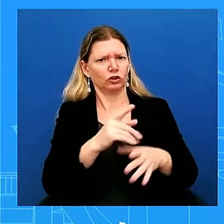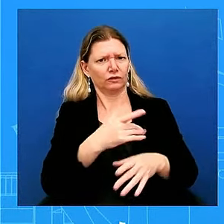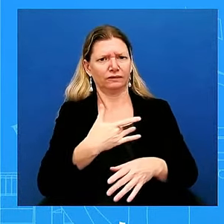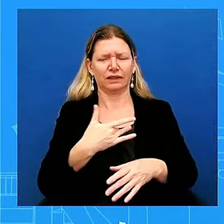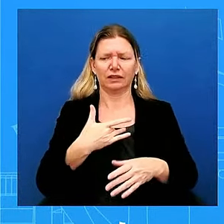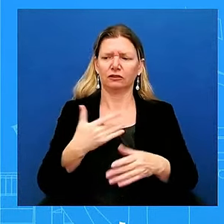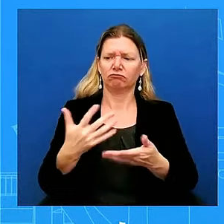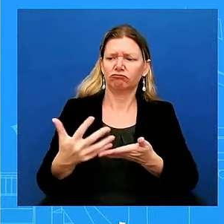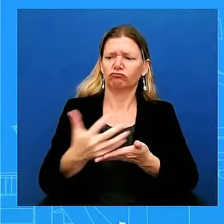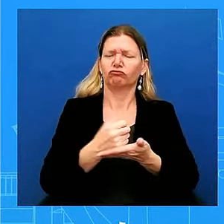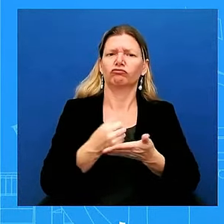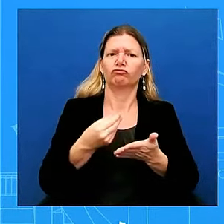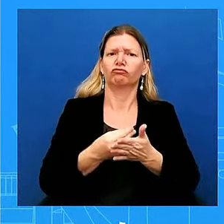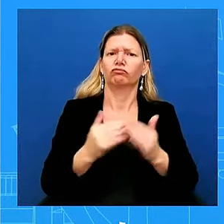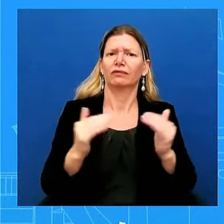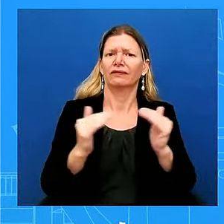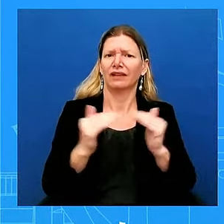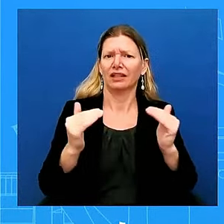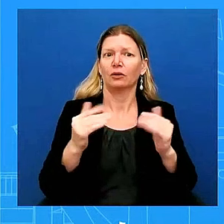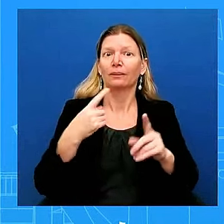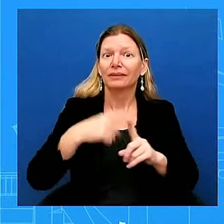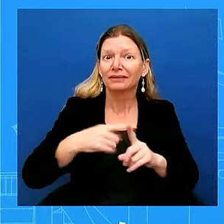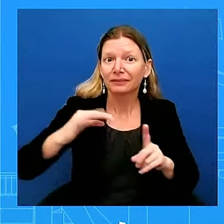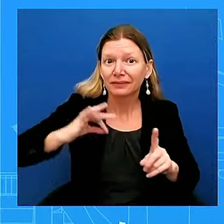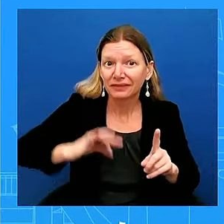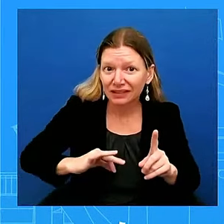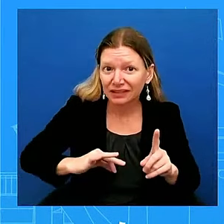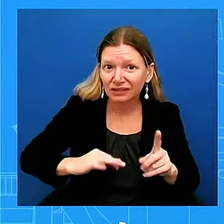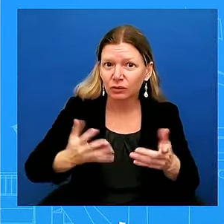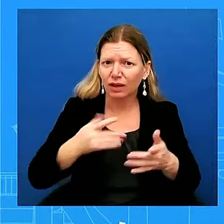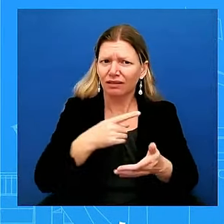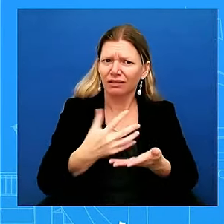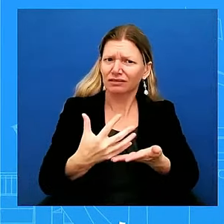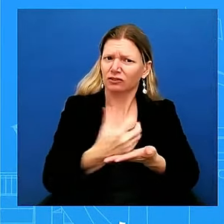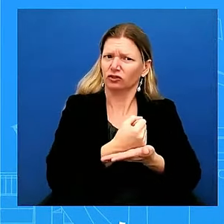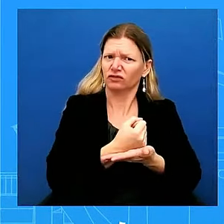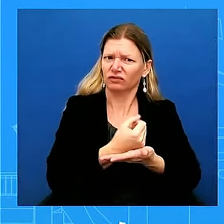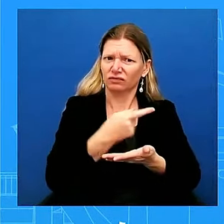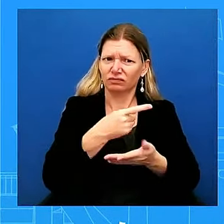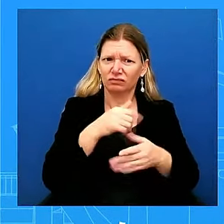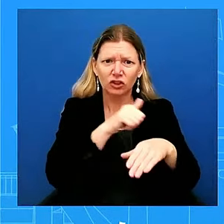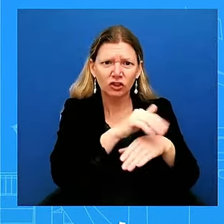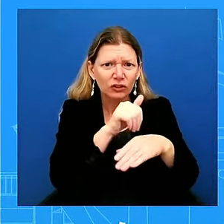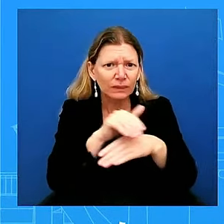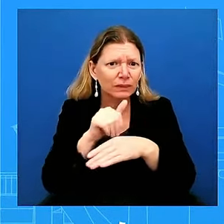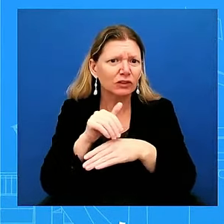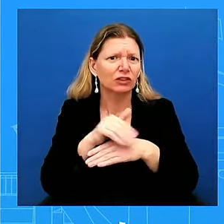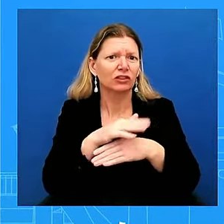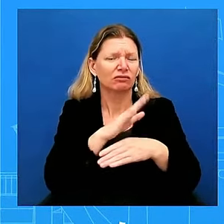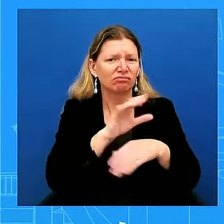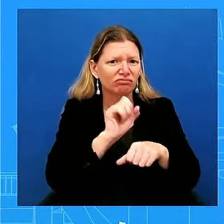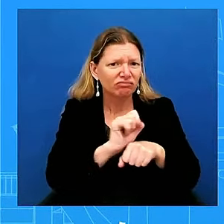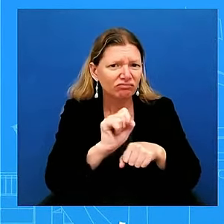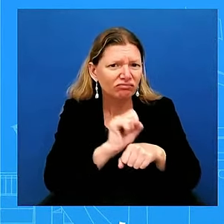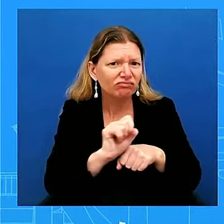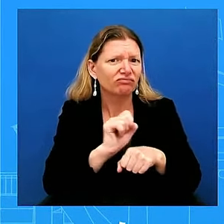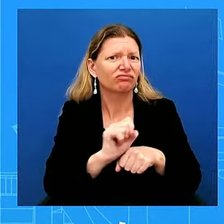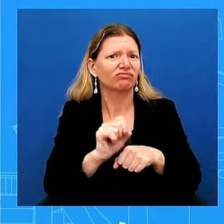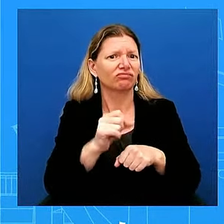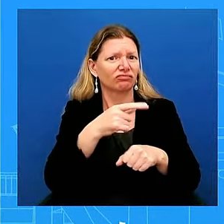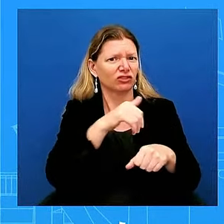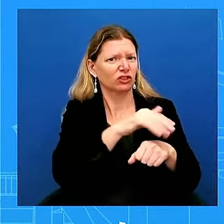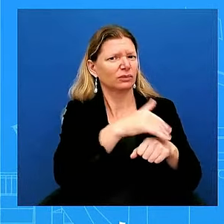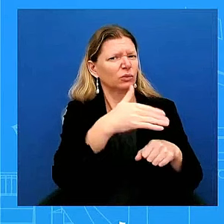were able to do, right? They were able to get – they were able to regain their profits, some of it in excess of 800 percent